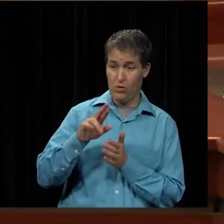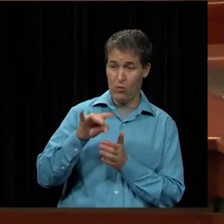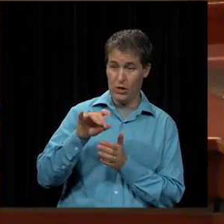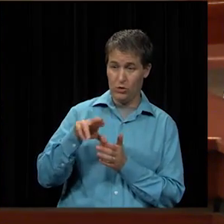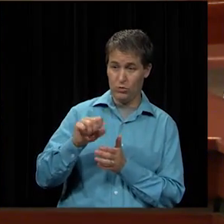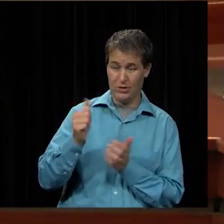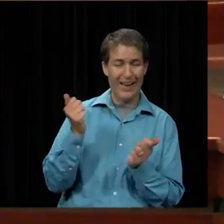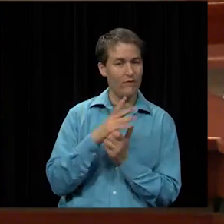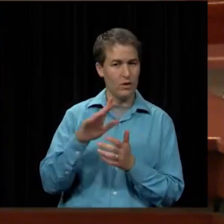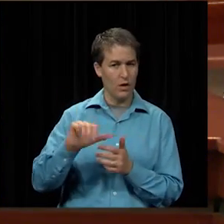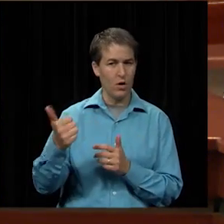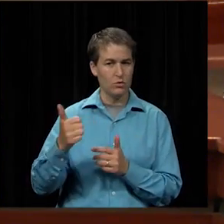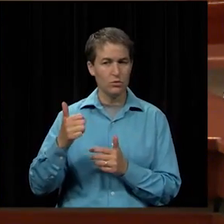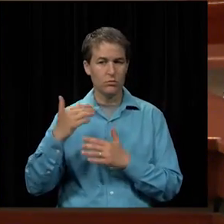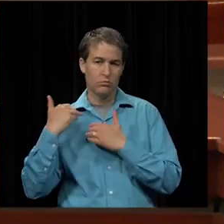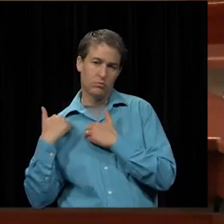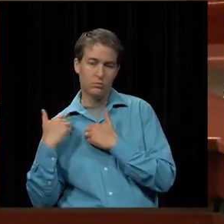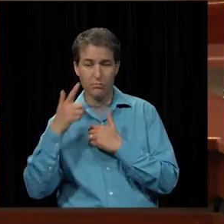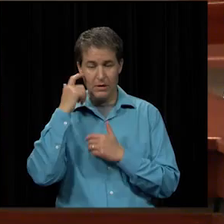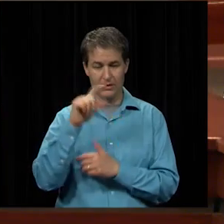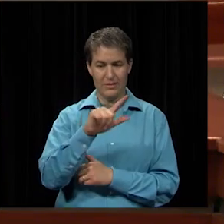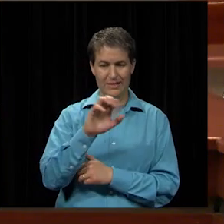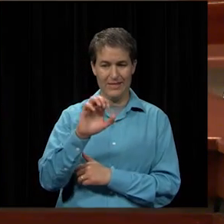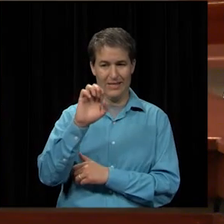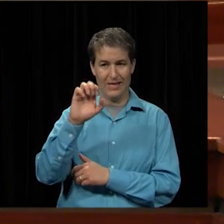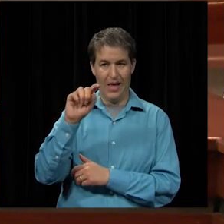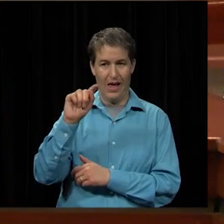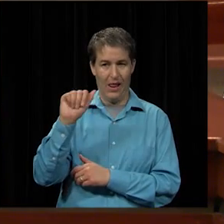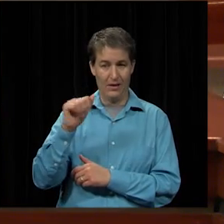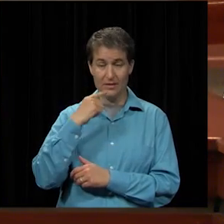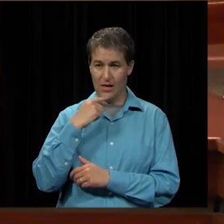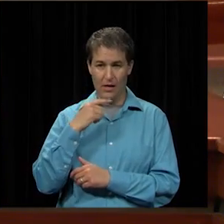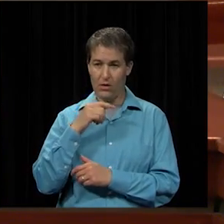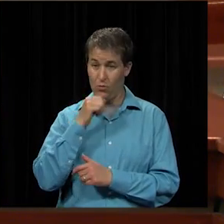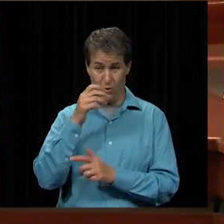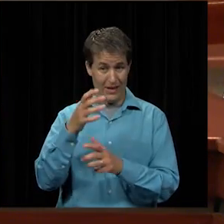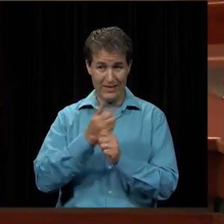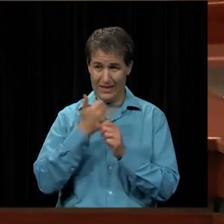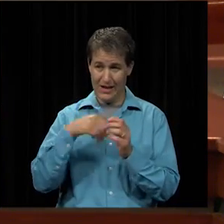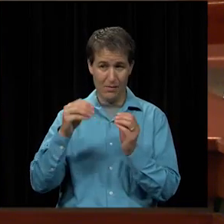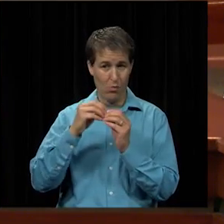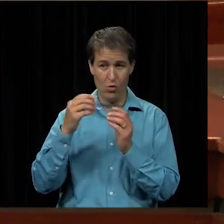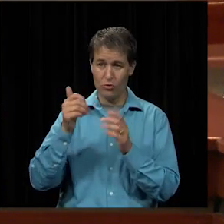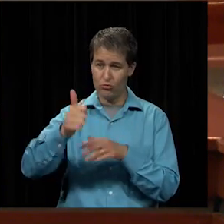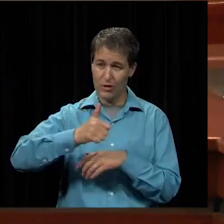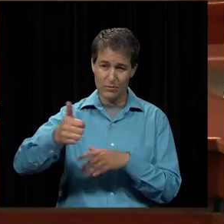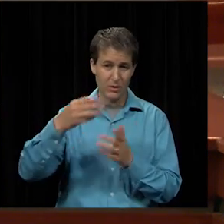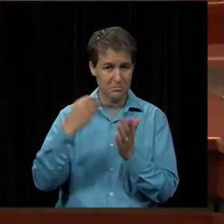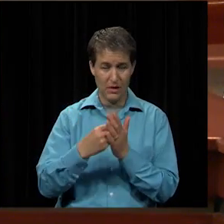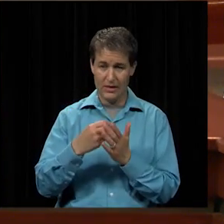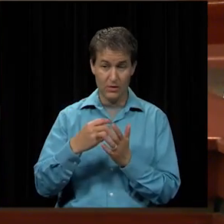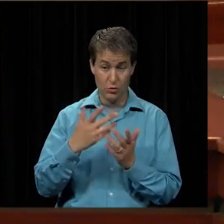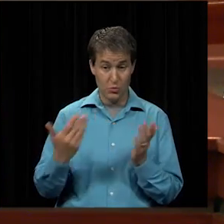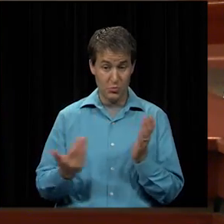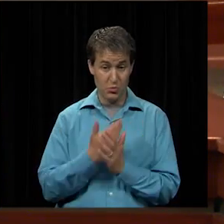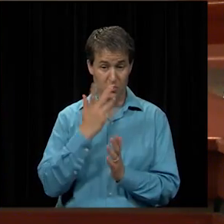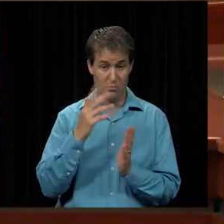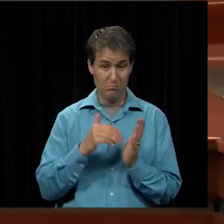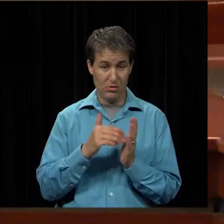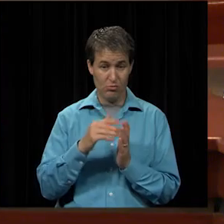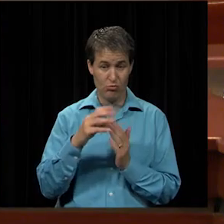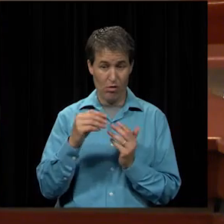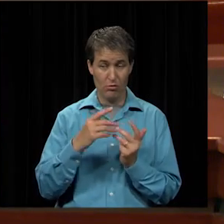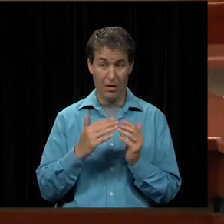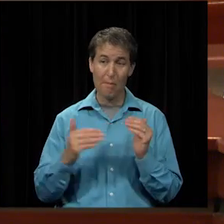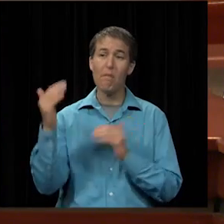on us because as lieta said through the formula we're not going to get any more transportation money next year so this is a new million dollars above what we were